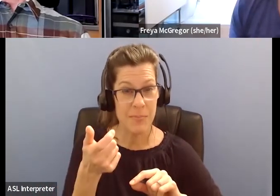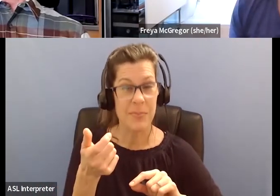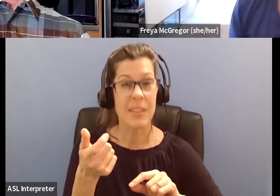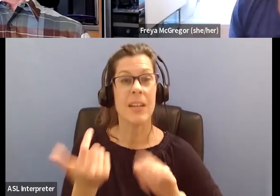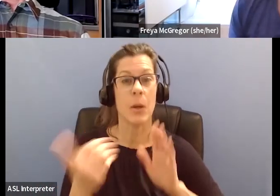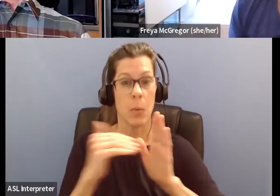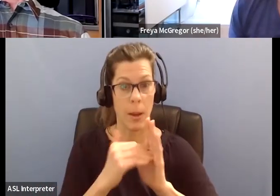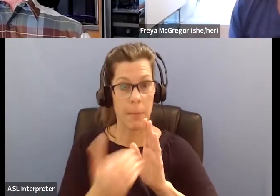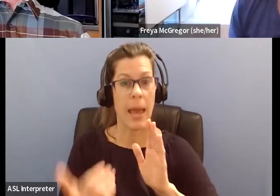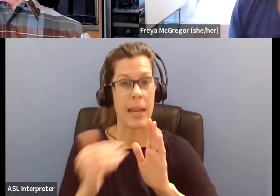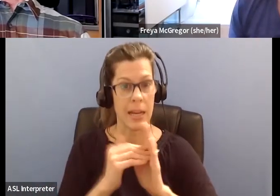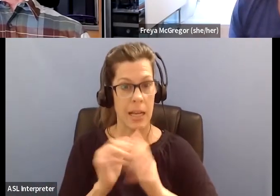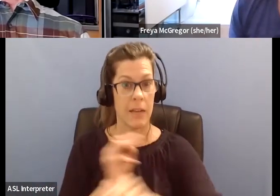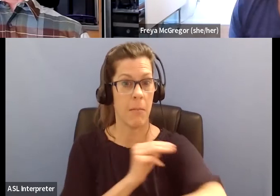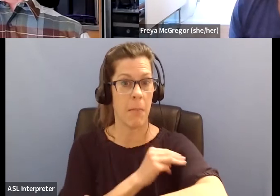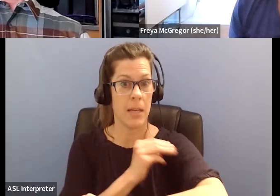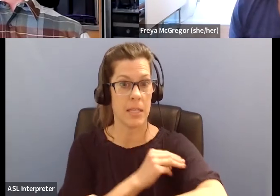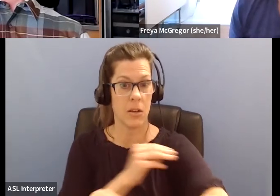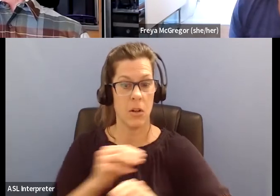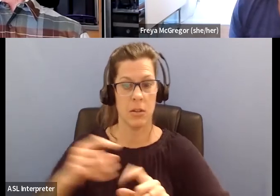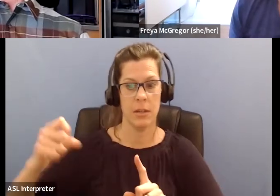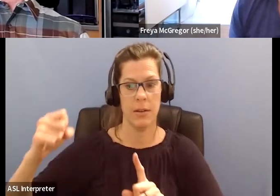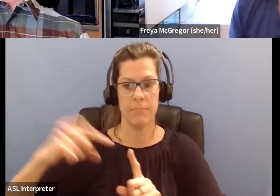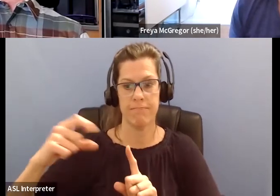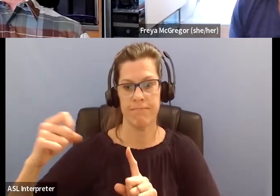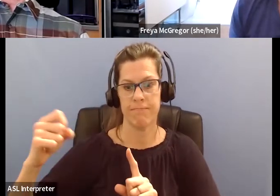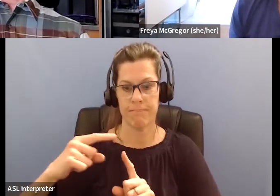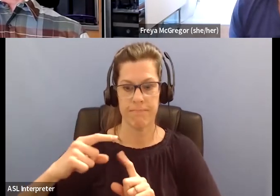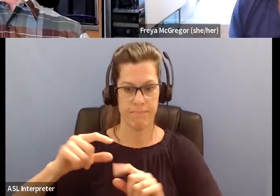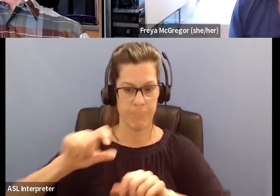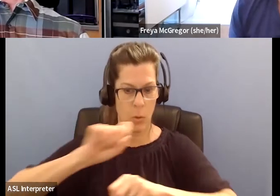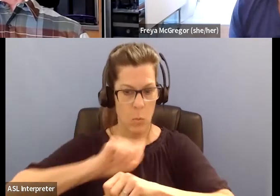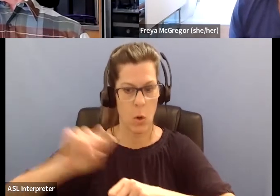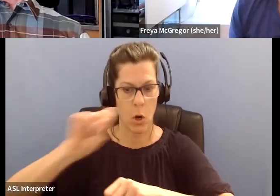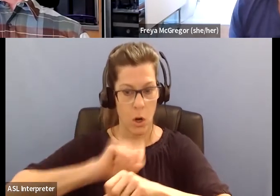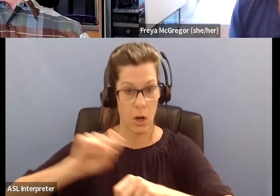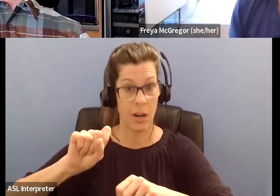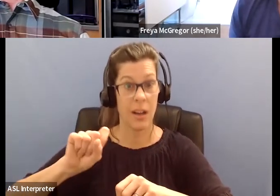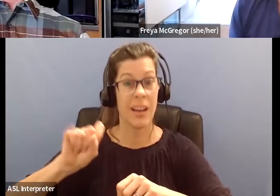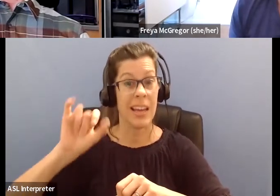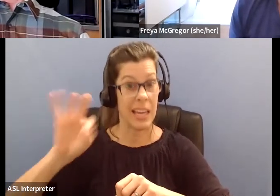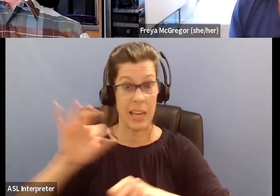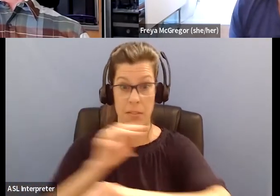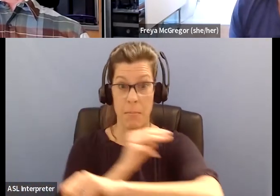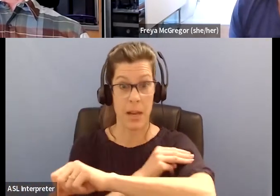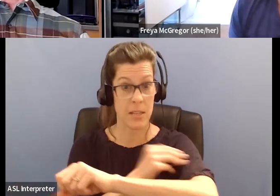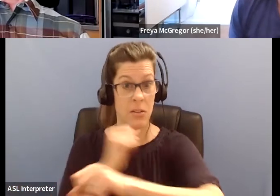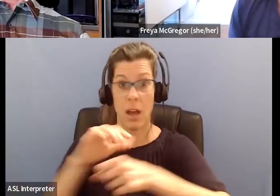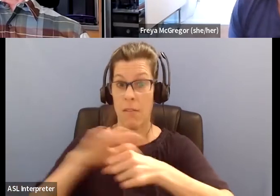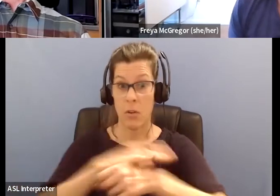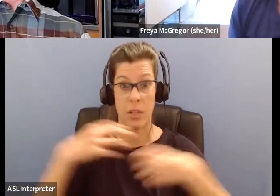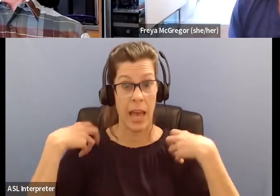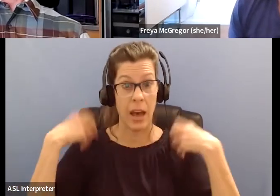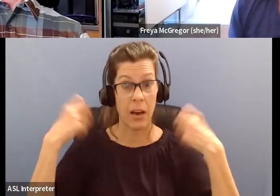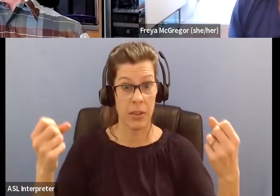firing. So unless those muscles are completely healthy, if I go out and try to